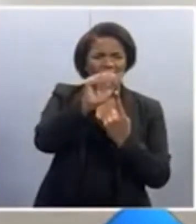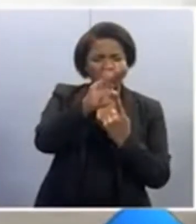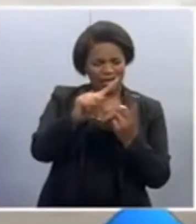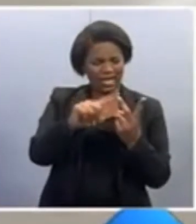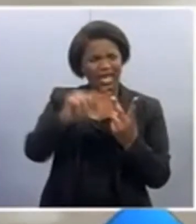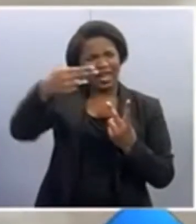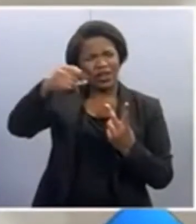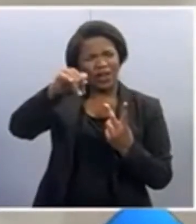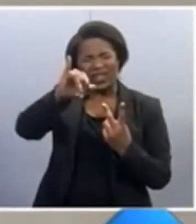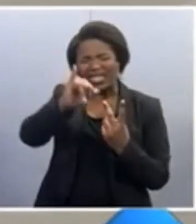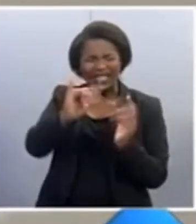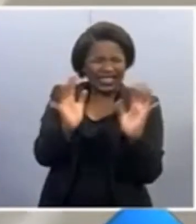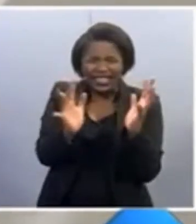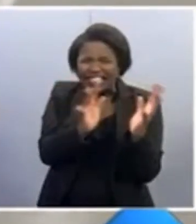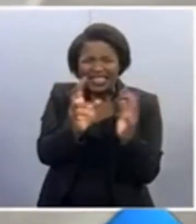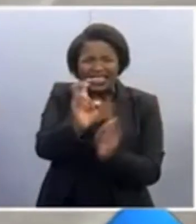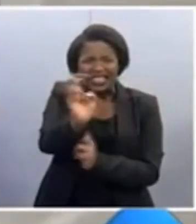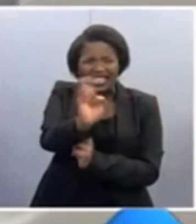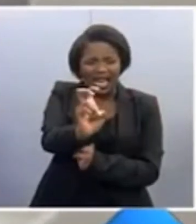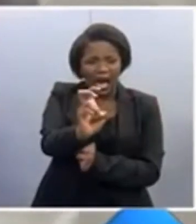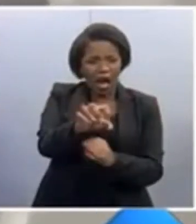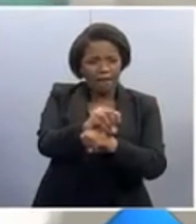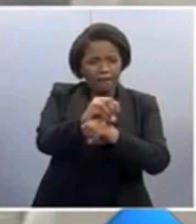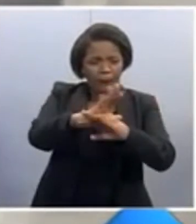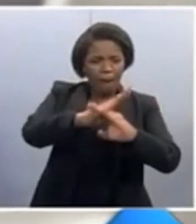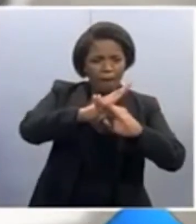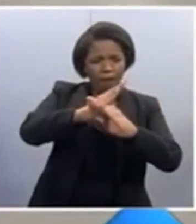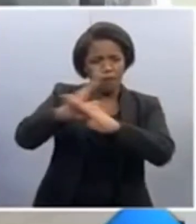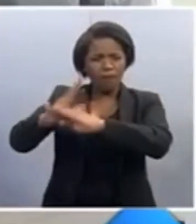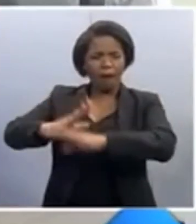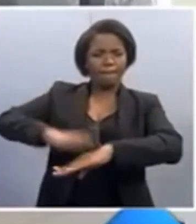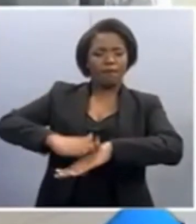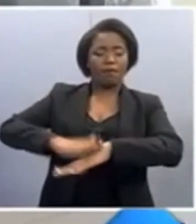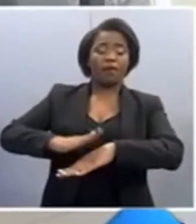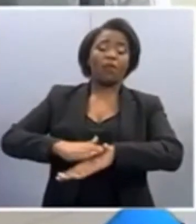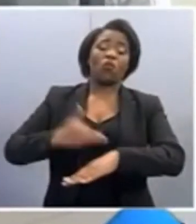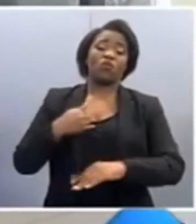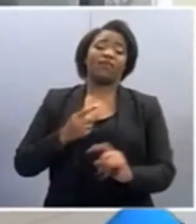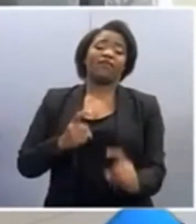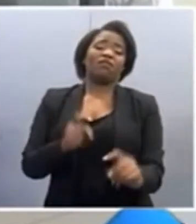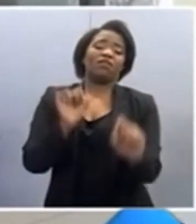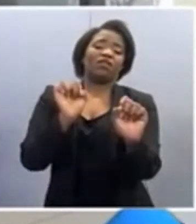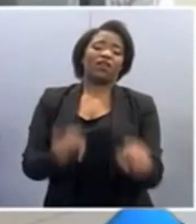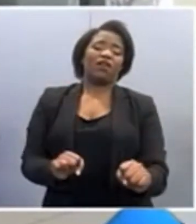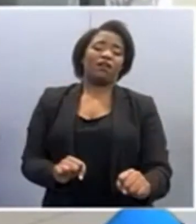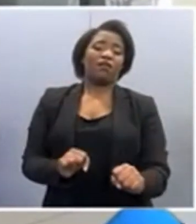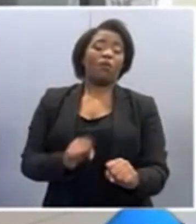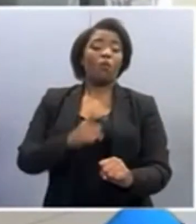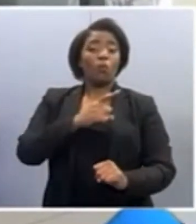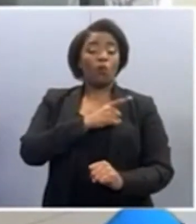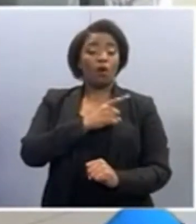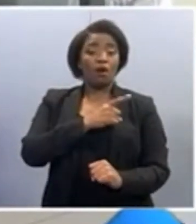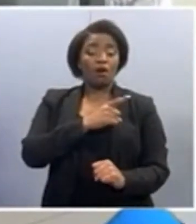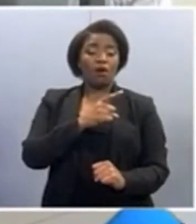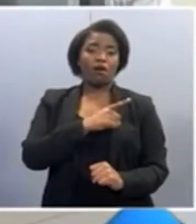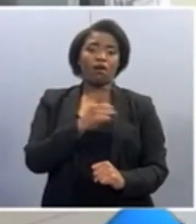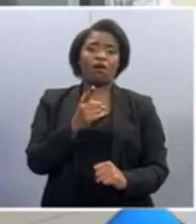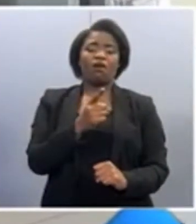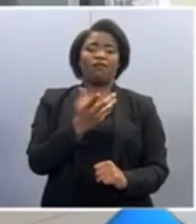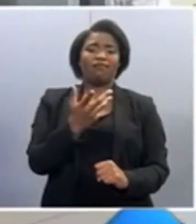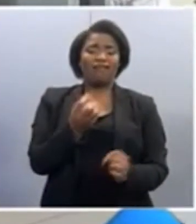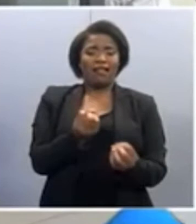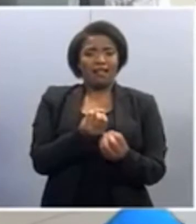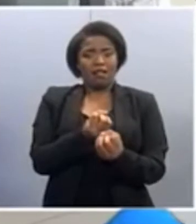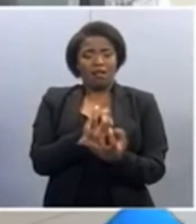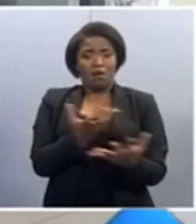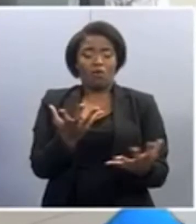producing the data here, we can analyze that much faster. You may remember that you covered last year on one of our crucial papers with